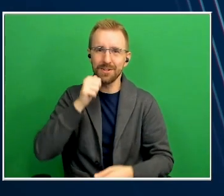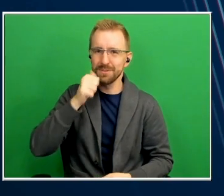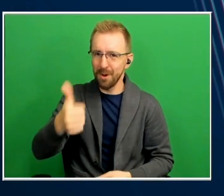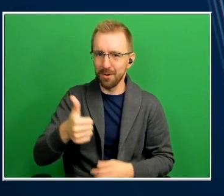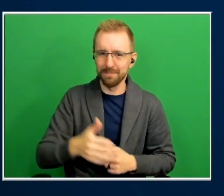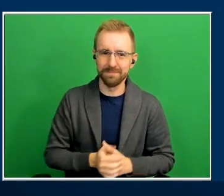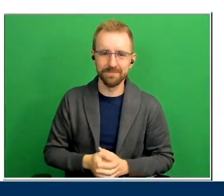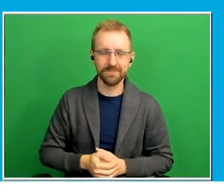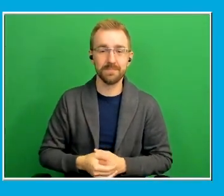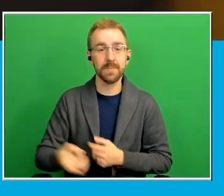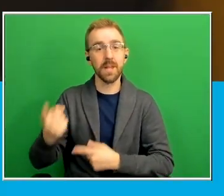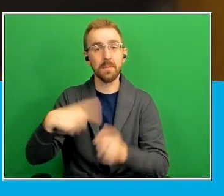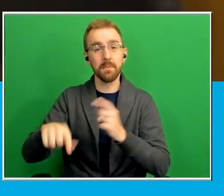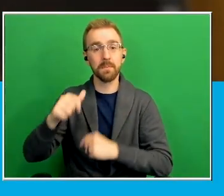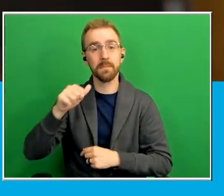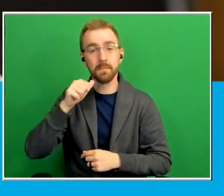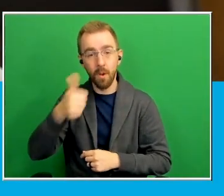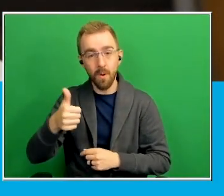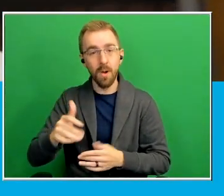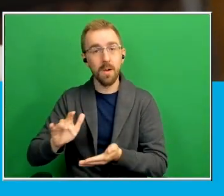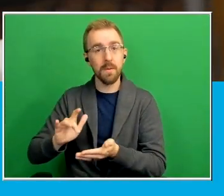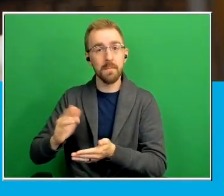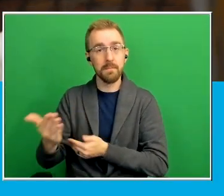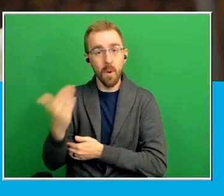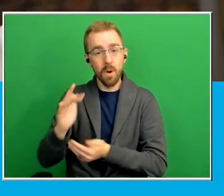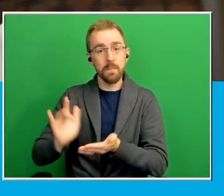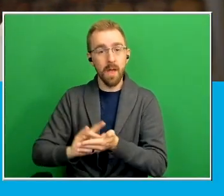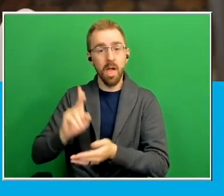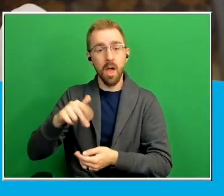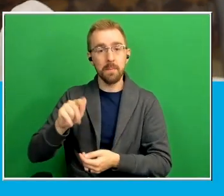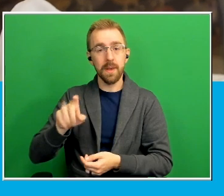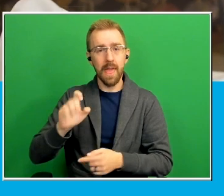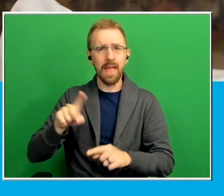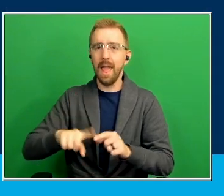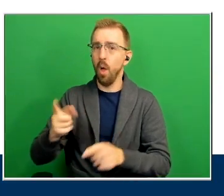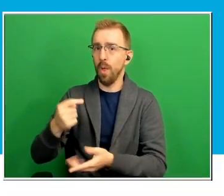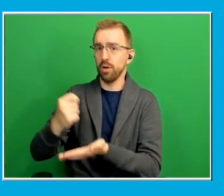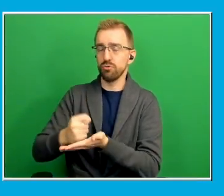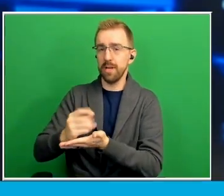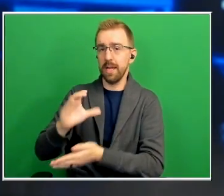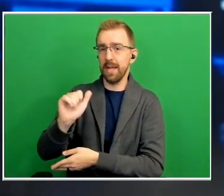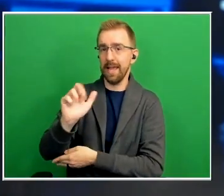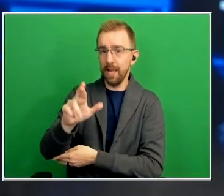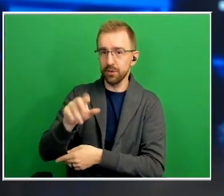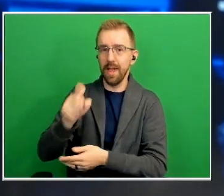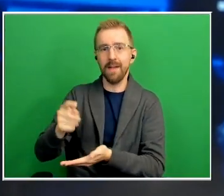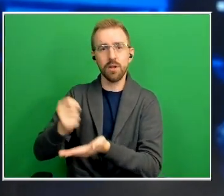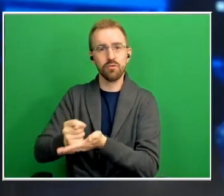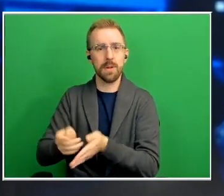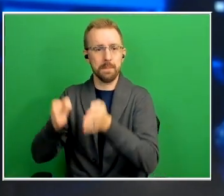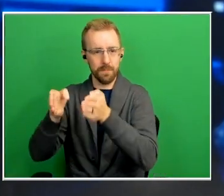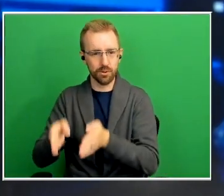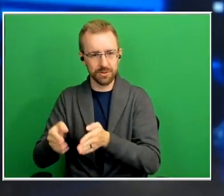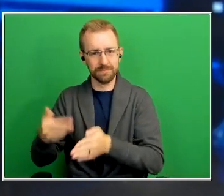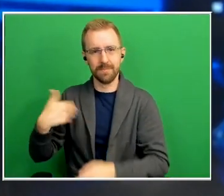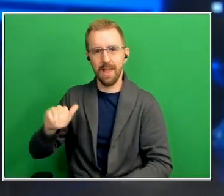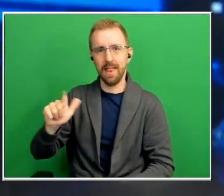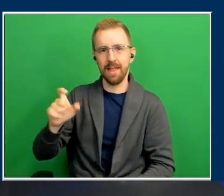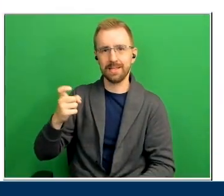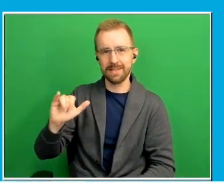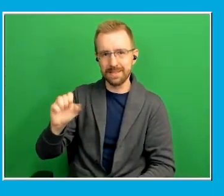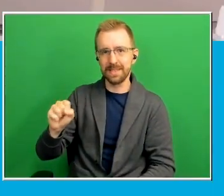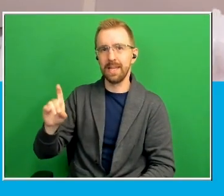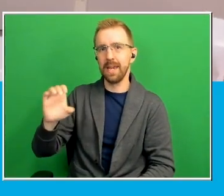morning medical update we can't just treat the cancer we have to treat the person i'm alexis del sid on the next morning medical